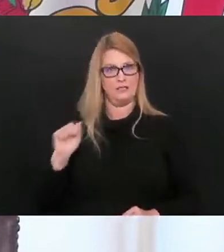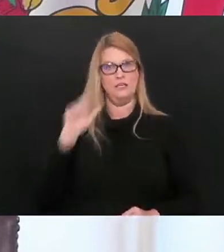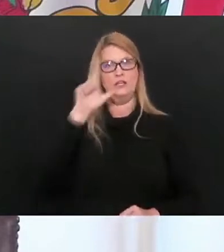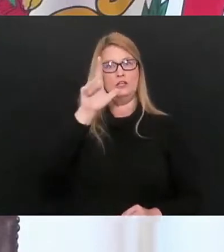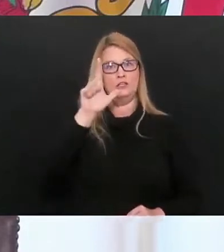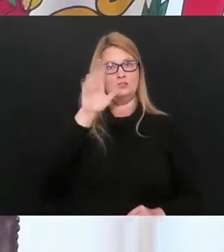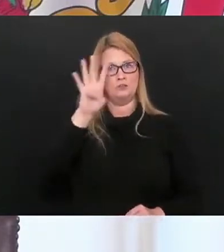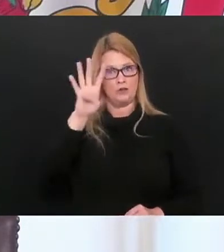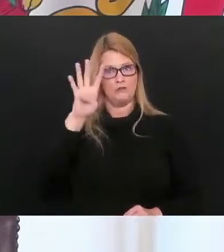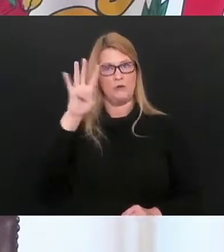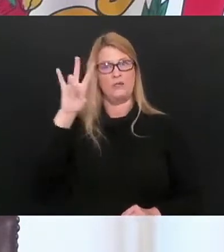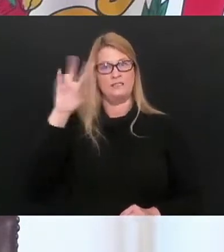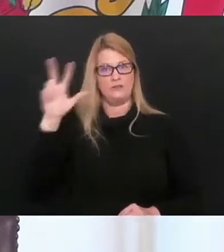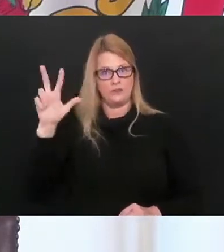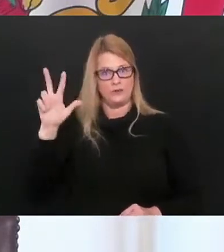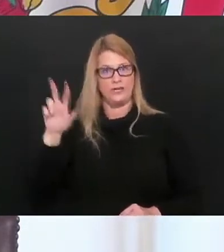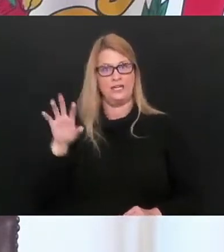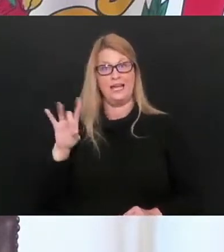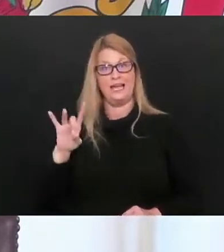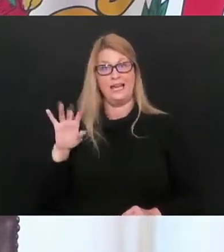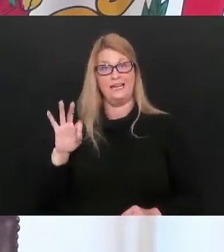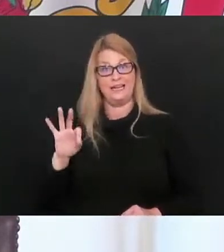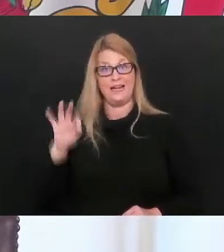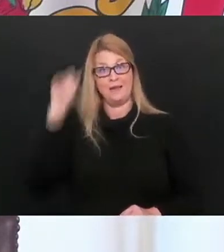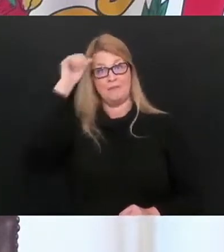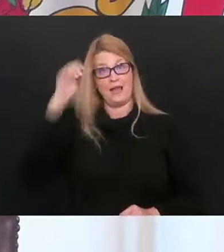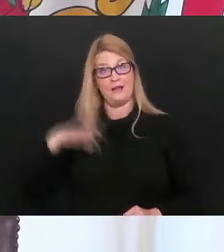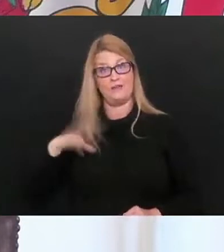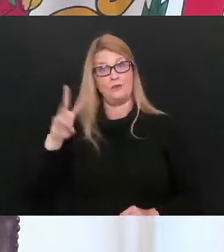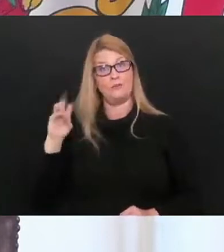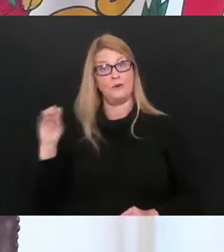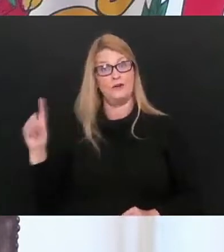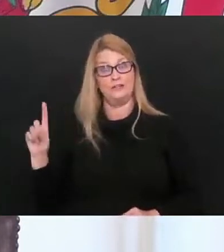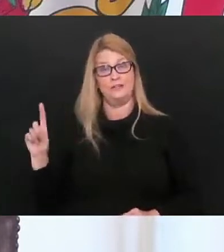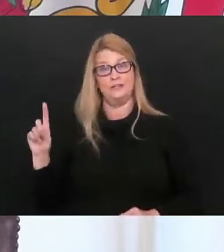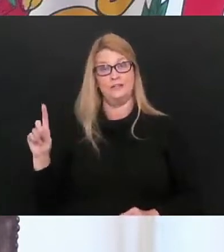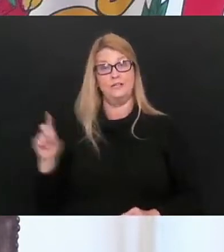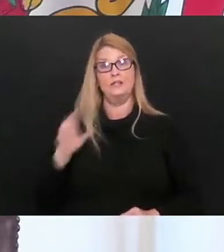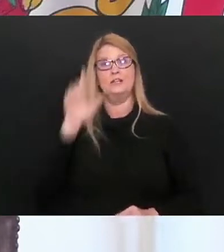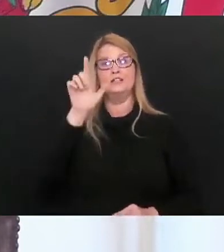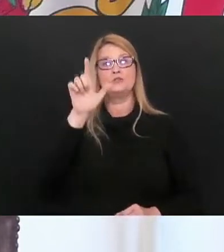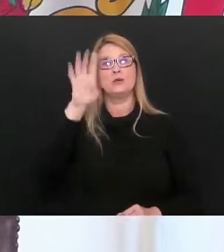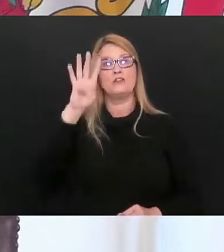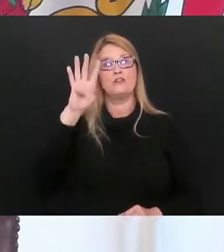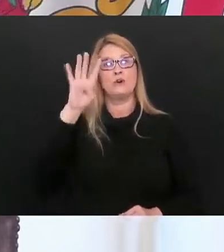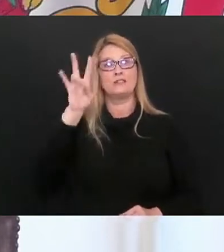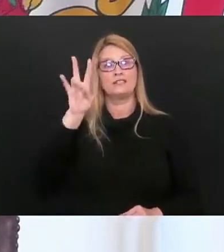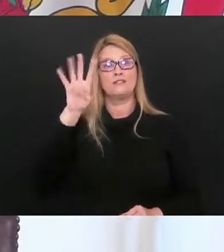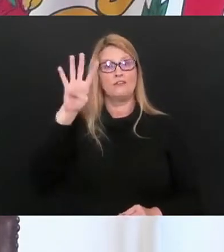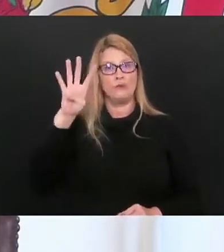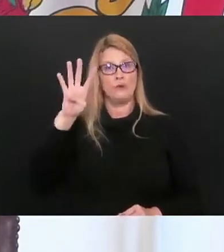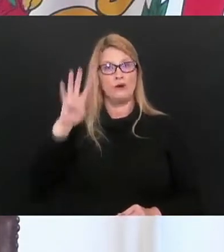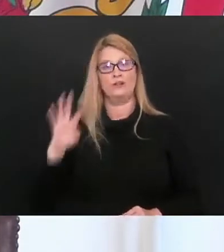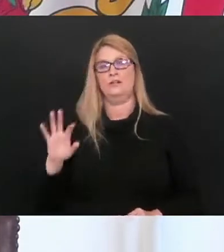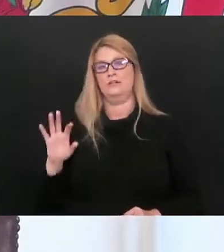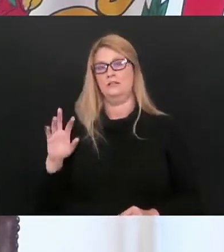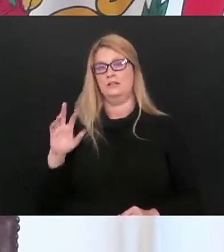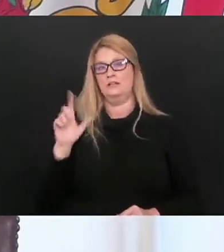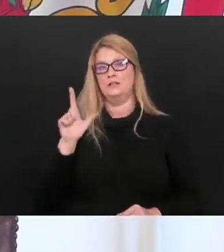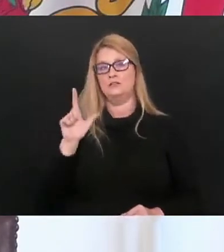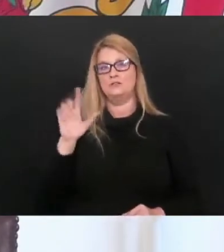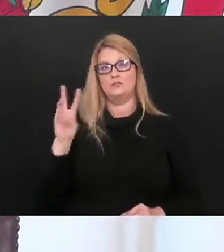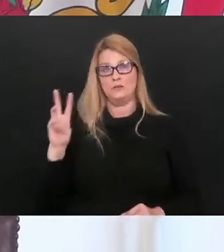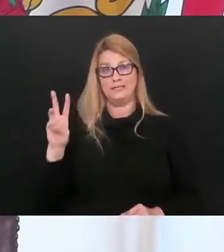,473rd death is an 89-year-old male from Wood County. Our 2,474th death is a 26